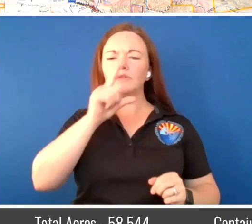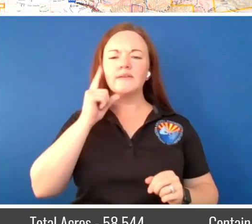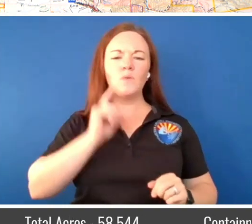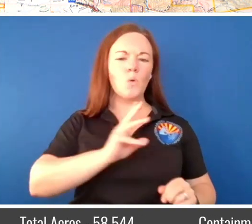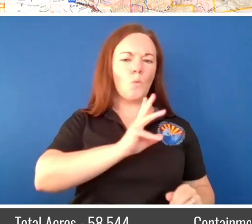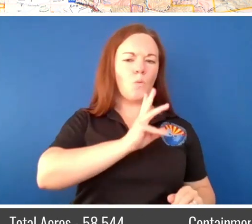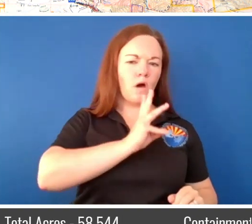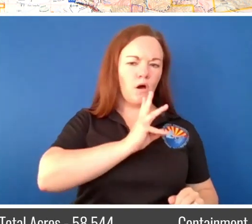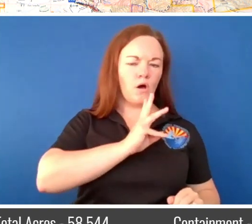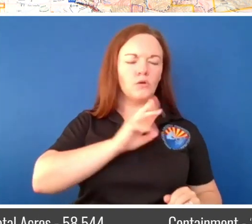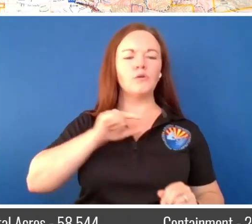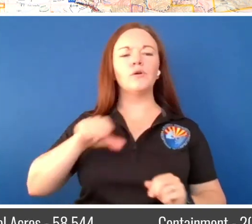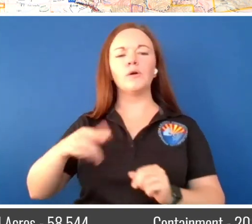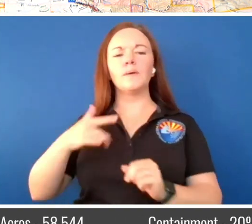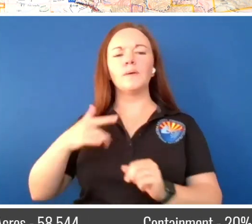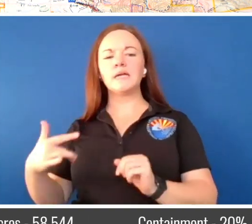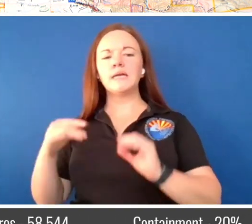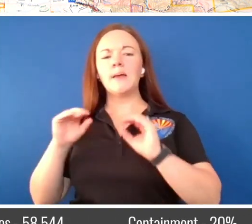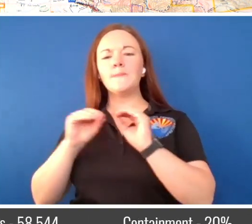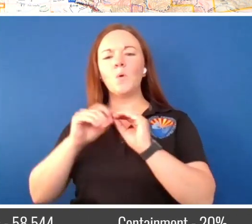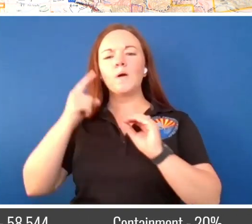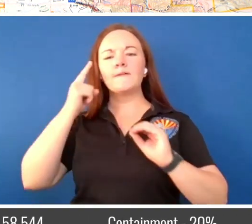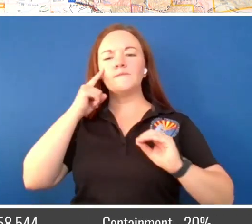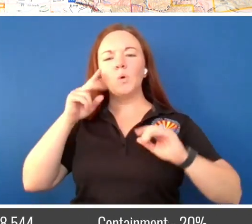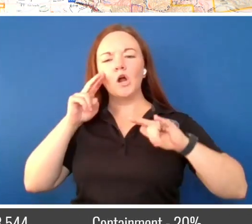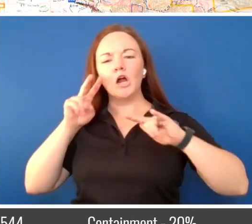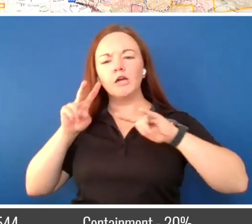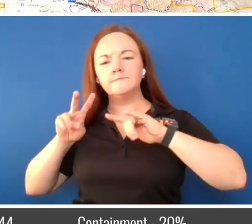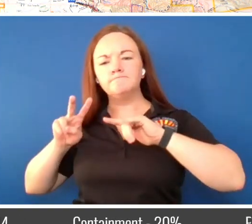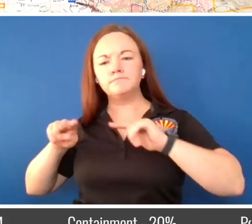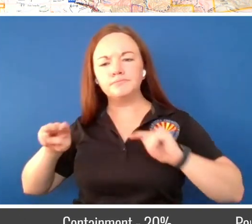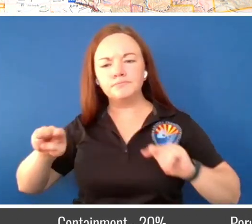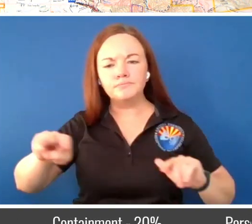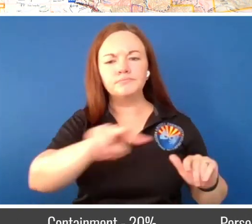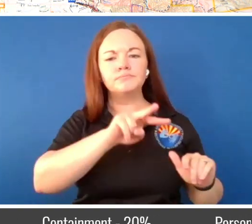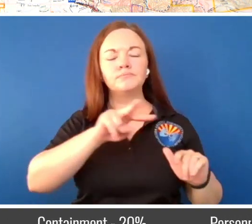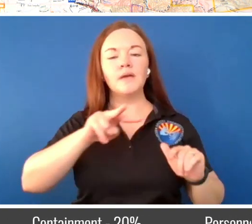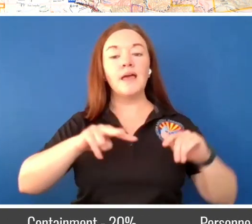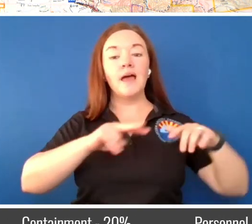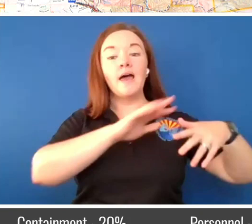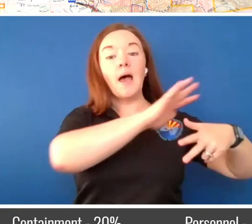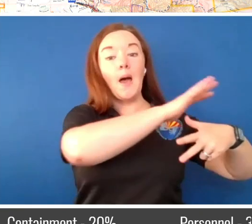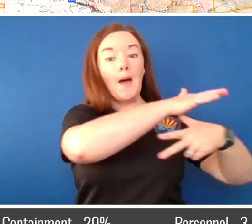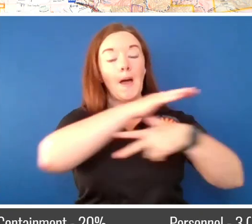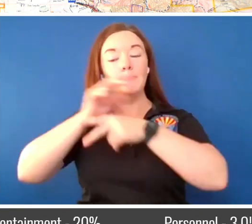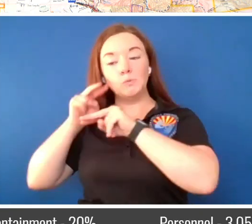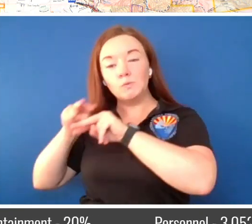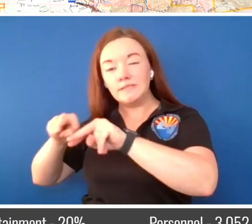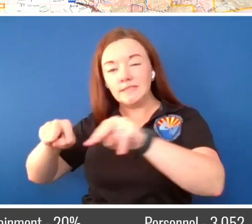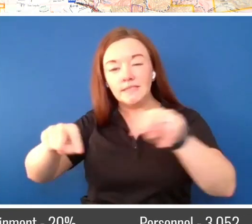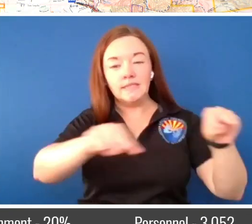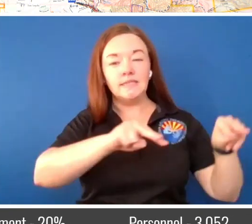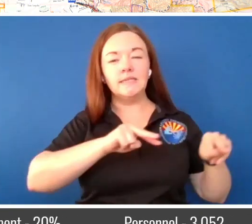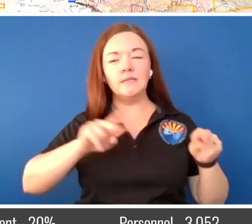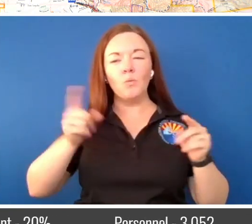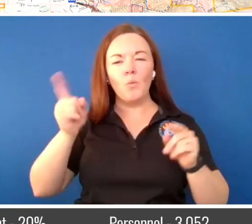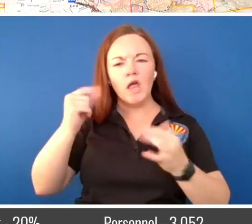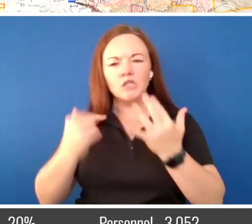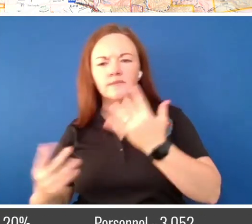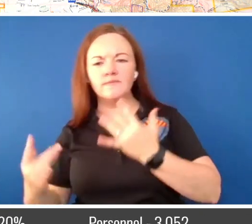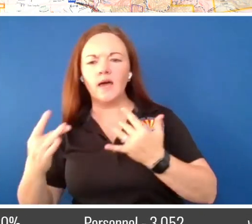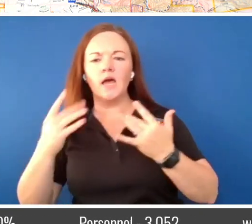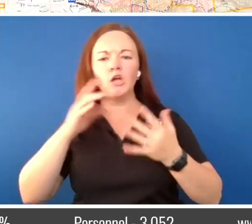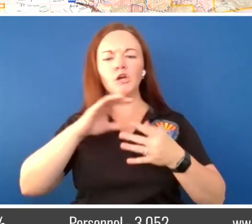using those for intelligence gathering and aerial supervision. So we have two HELCO, that's helicopter coordinators,